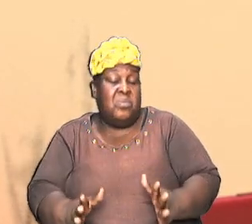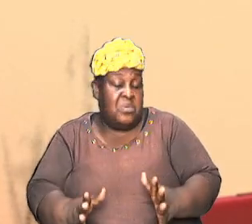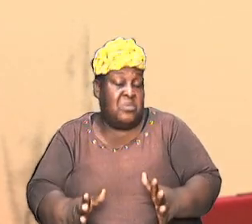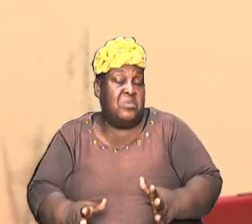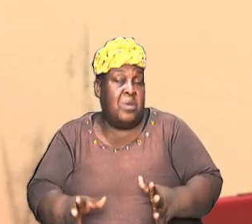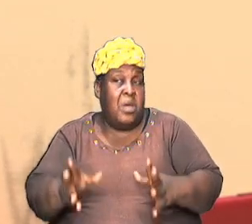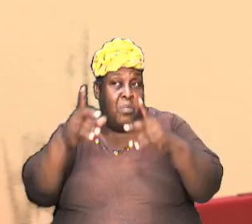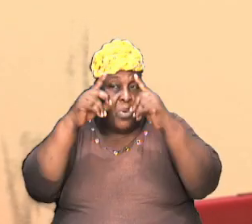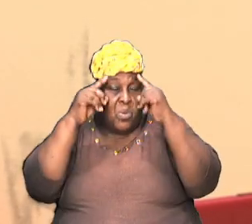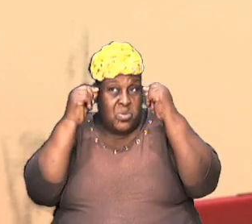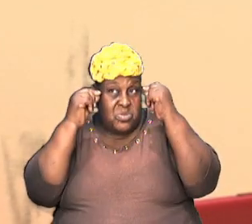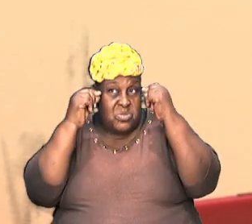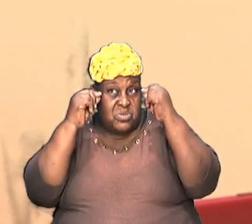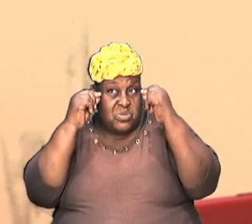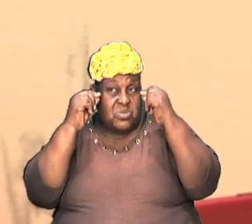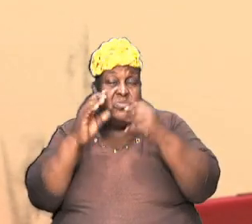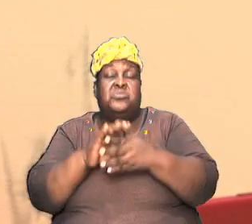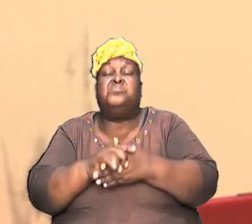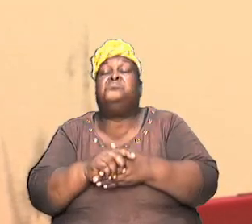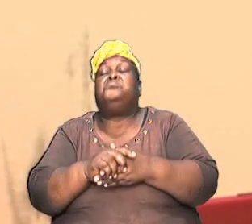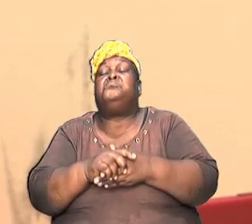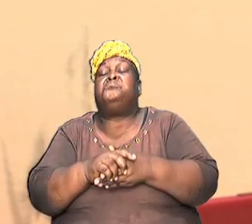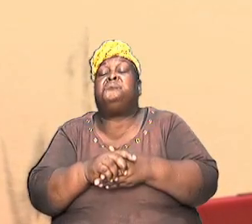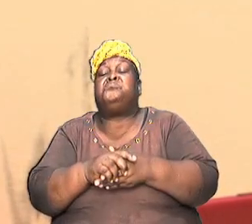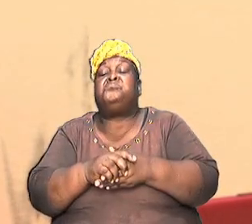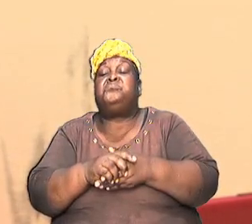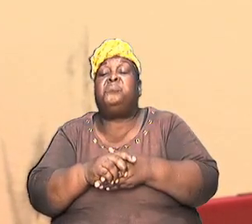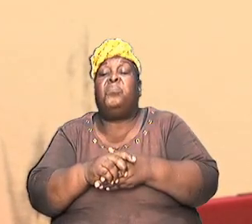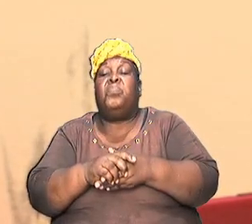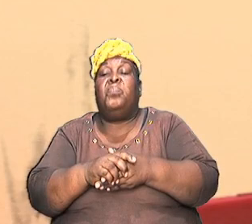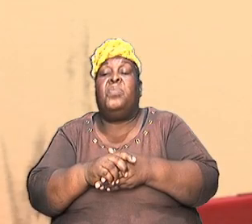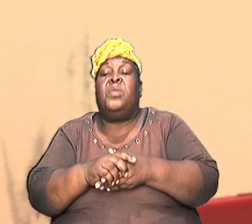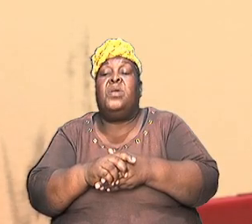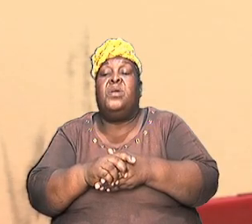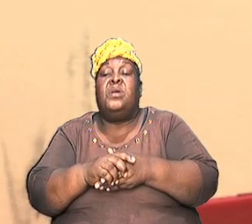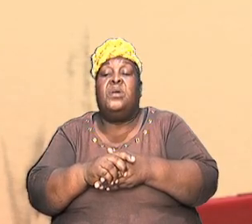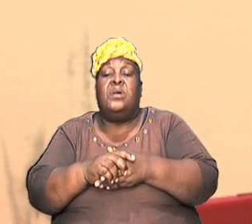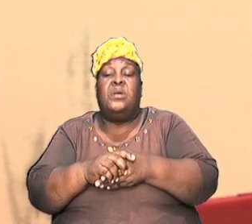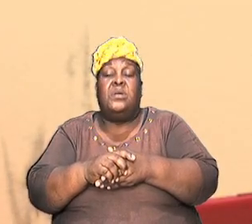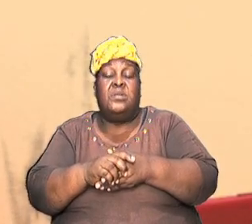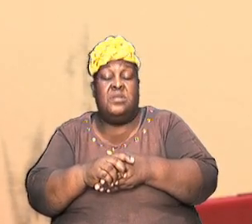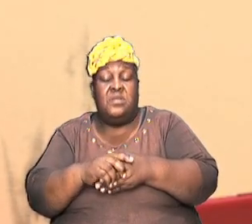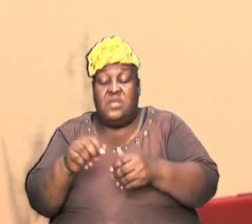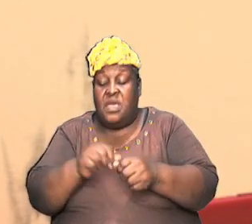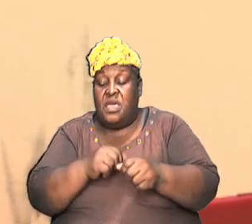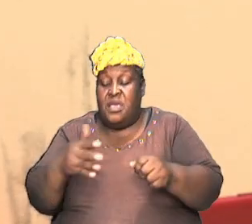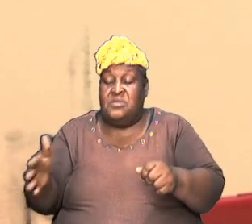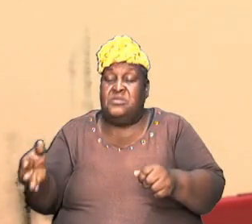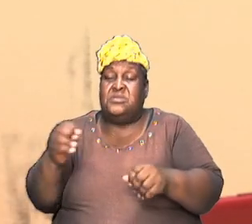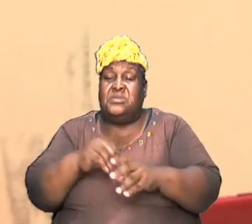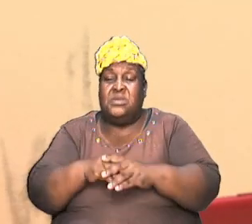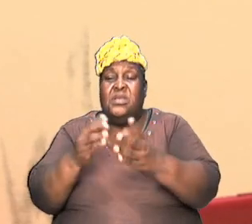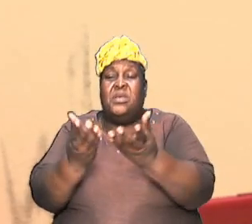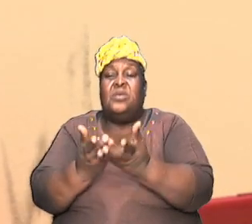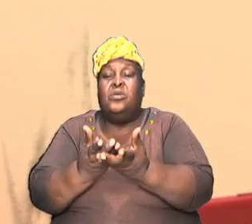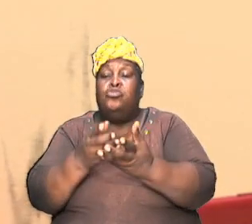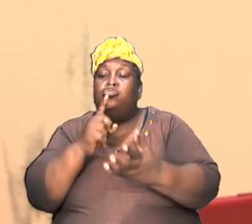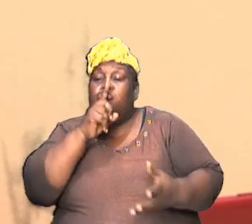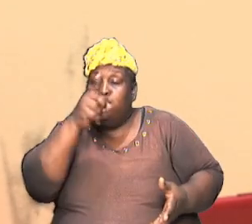Moses, none other than Moses and the contents of the book are true